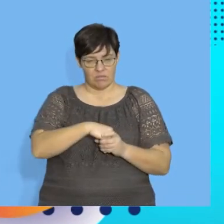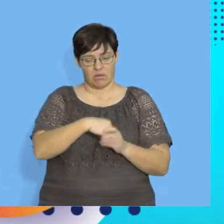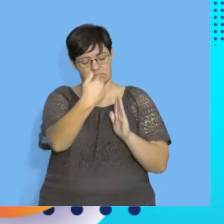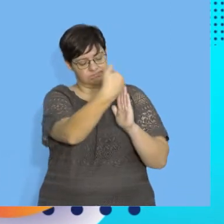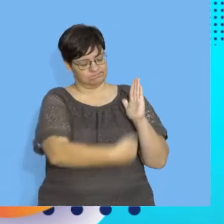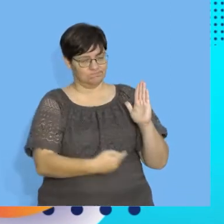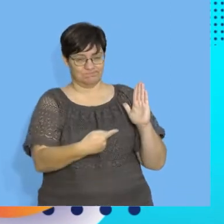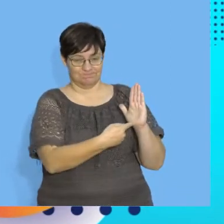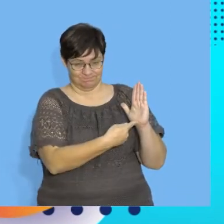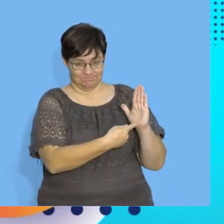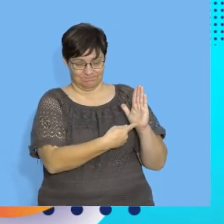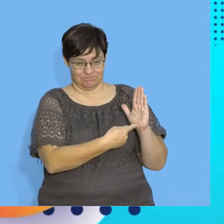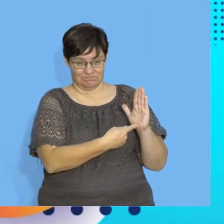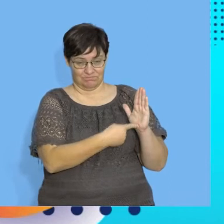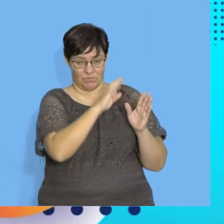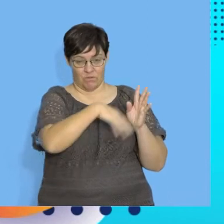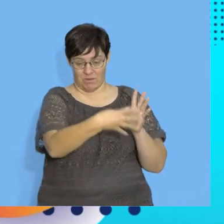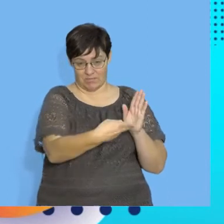formula and sheet as a standard deviation.